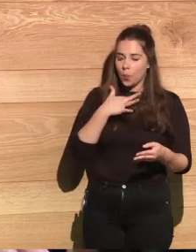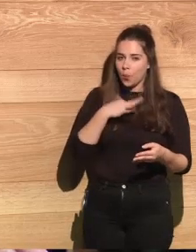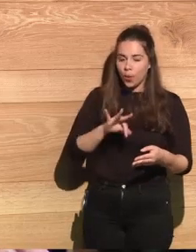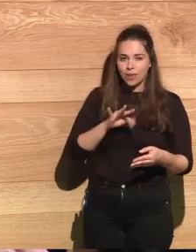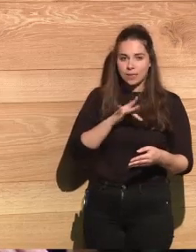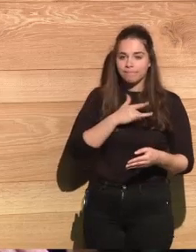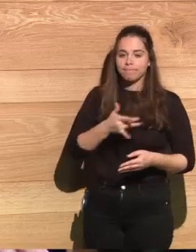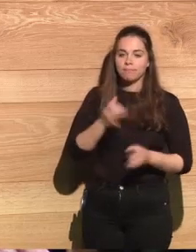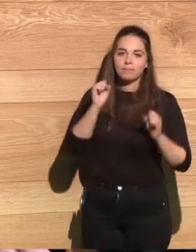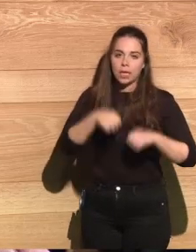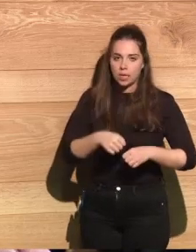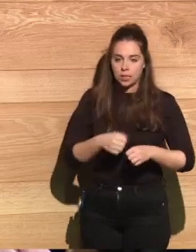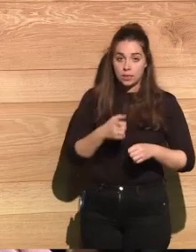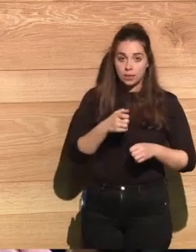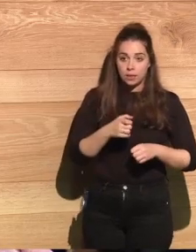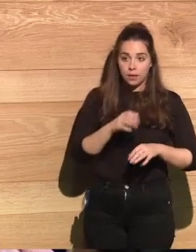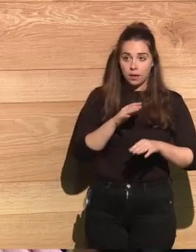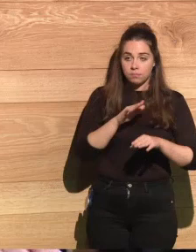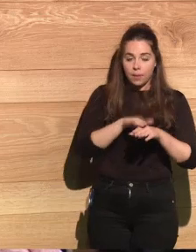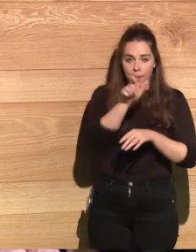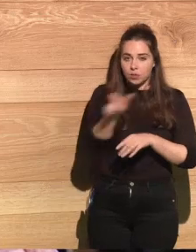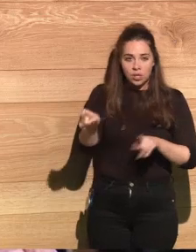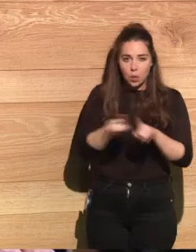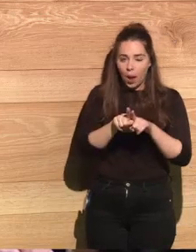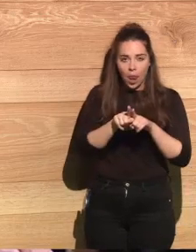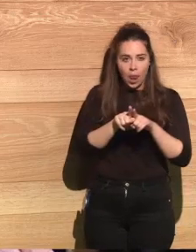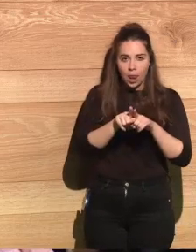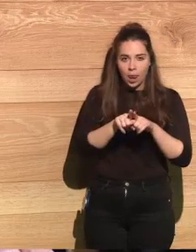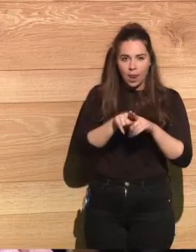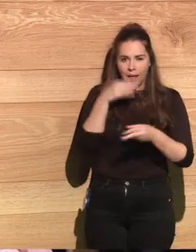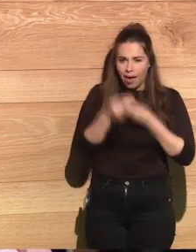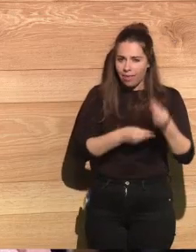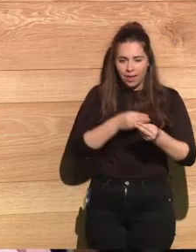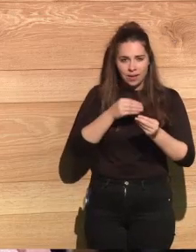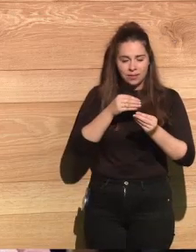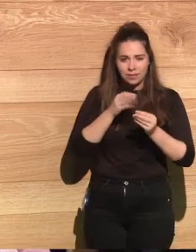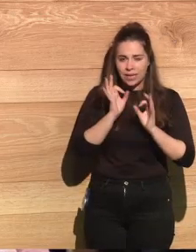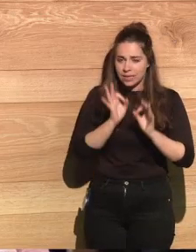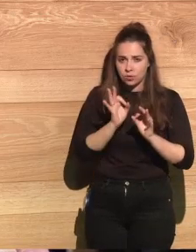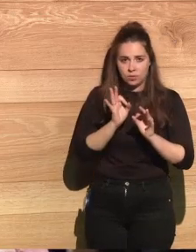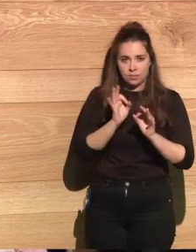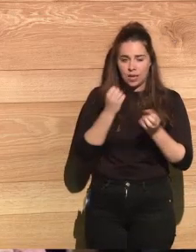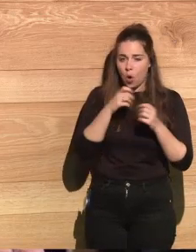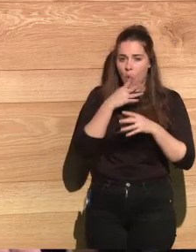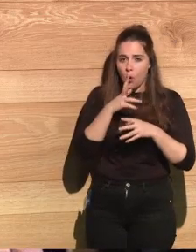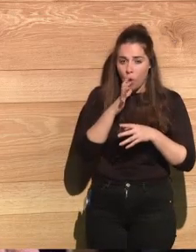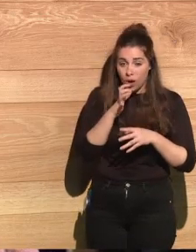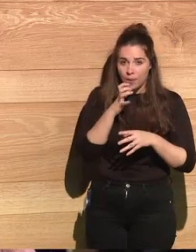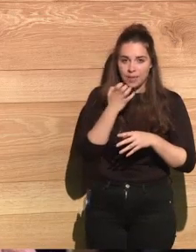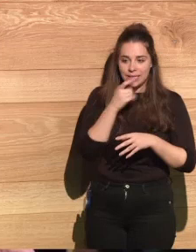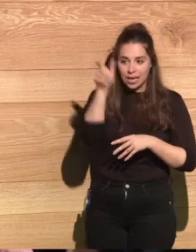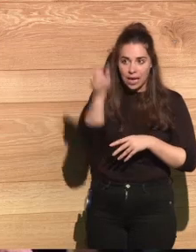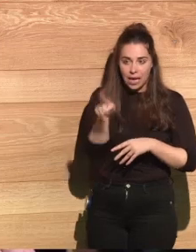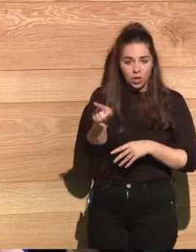no remorse and